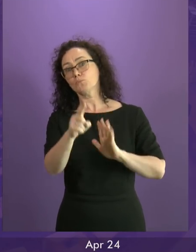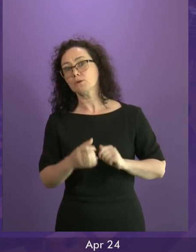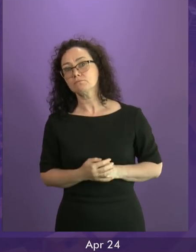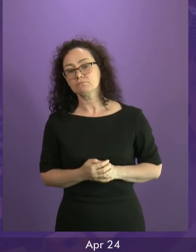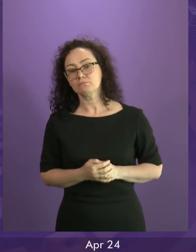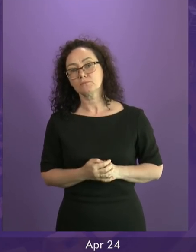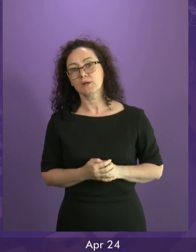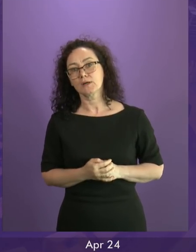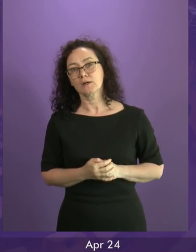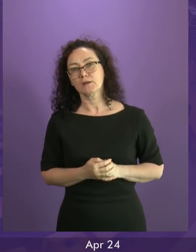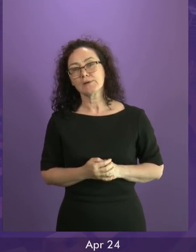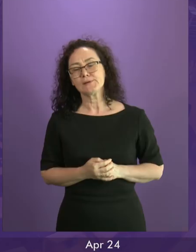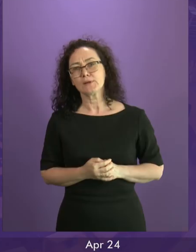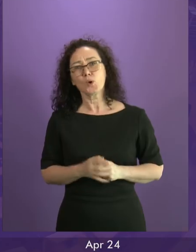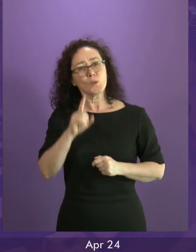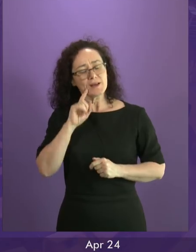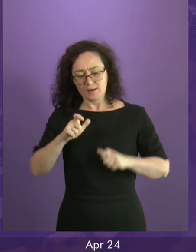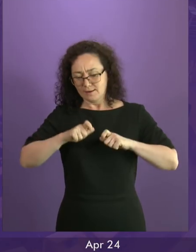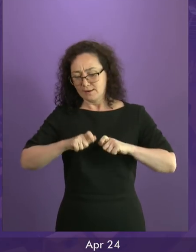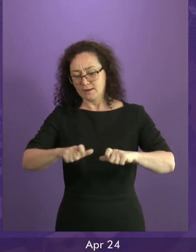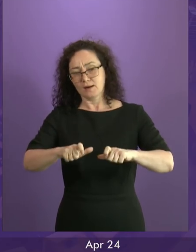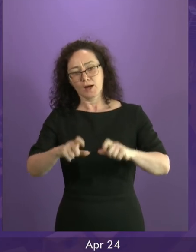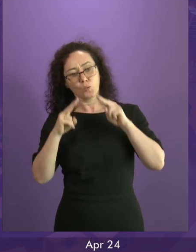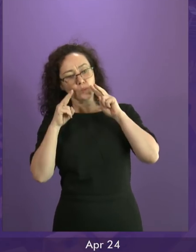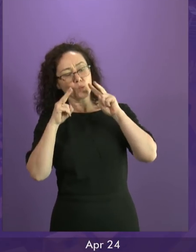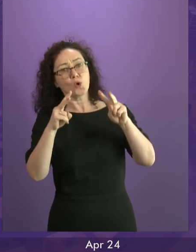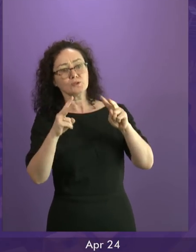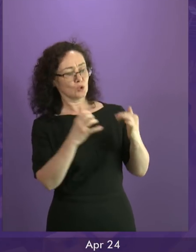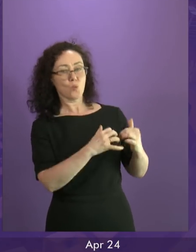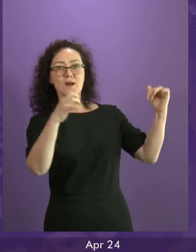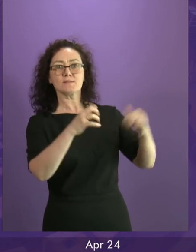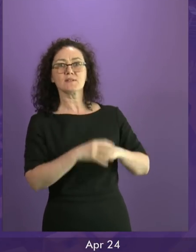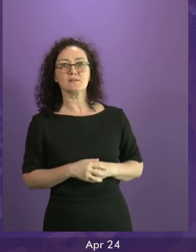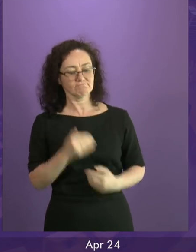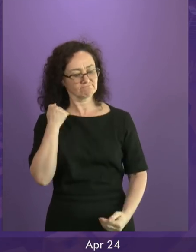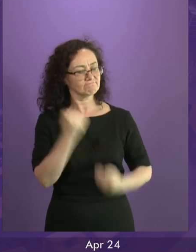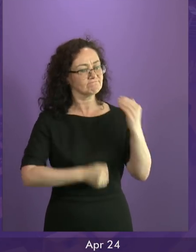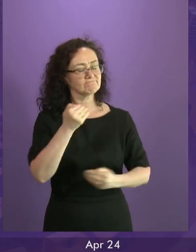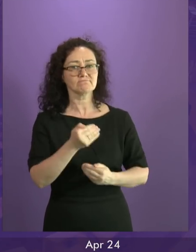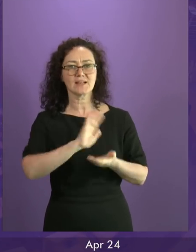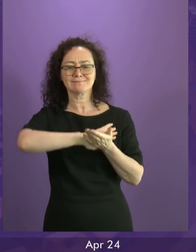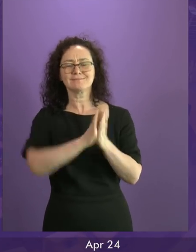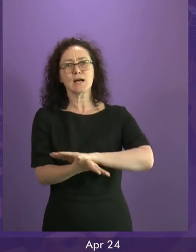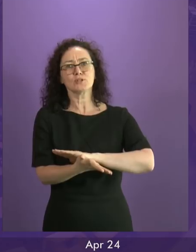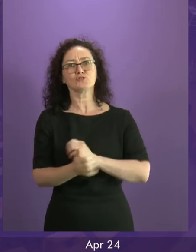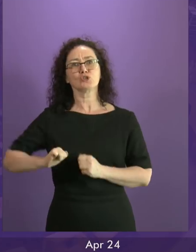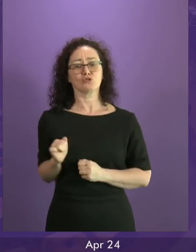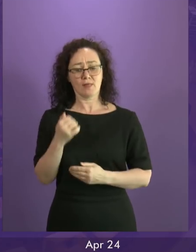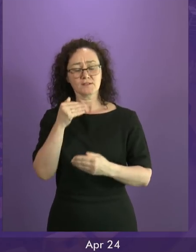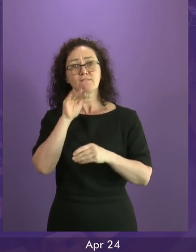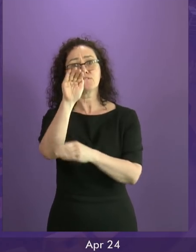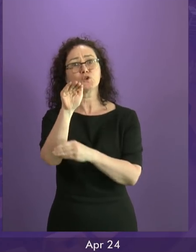case that we can't stand by and watch the dysfunctional Westminster system ruin Scotland's future?